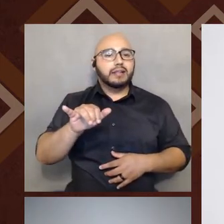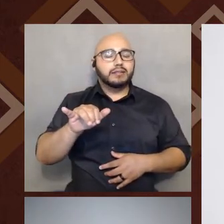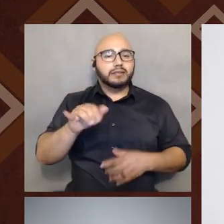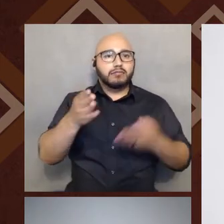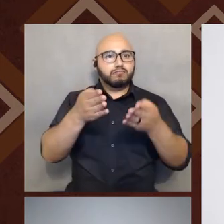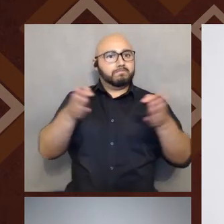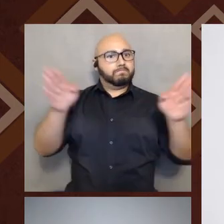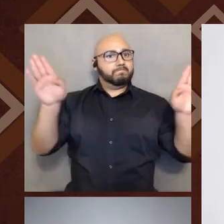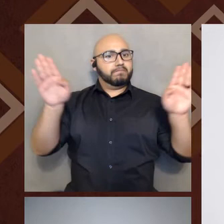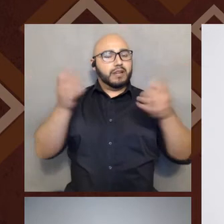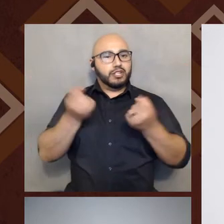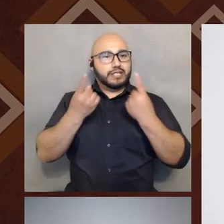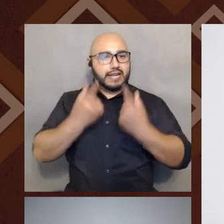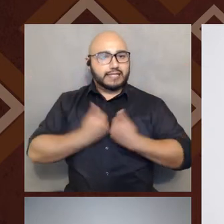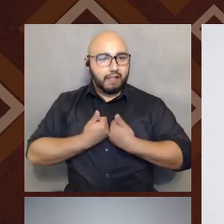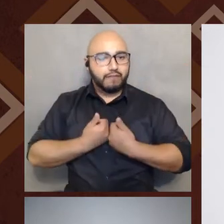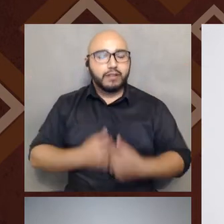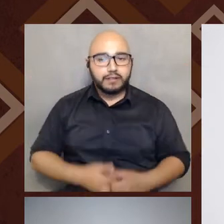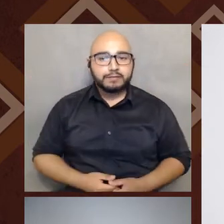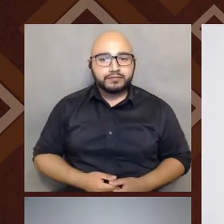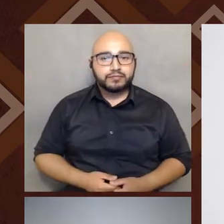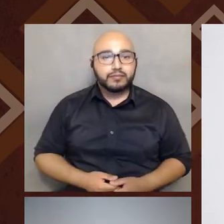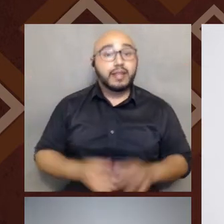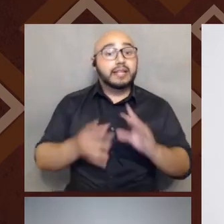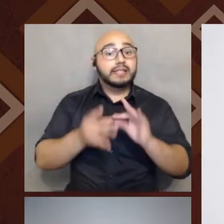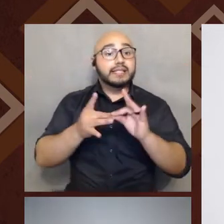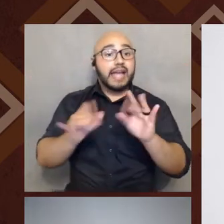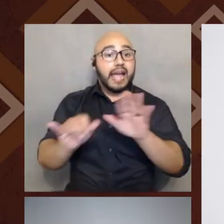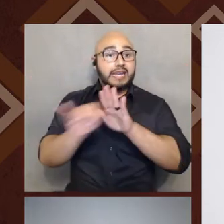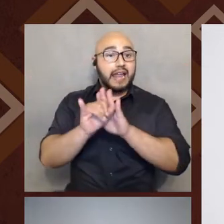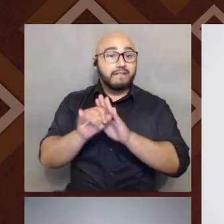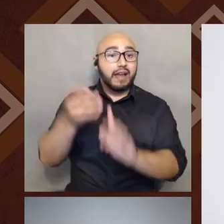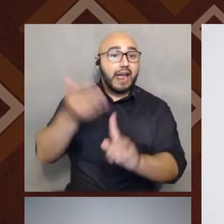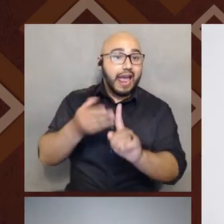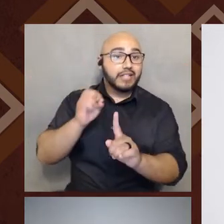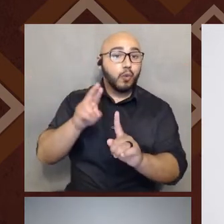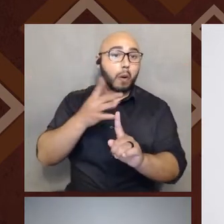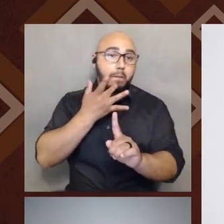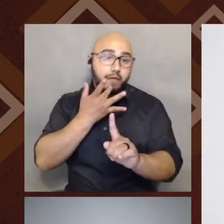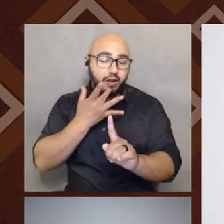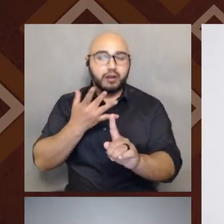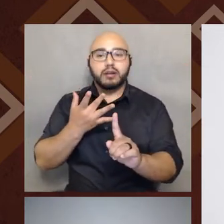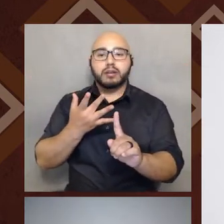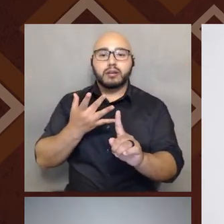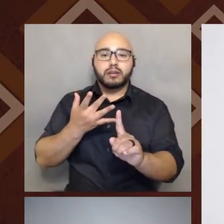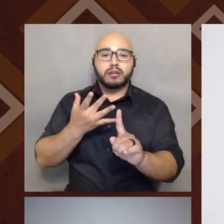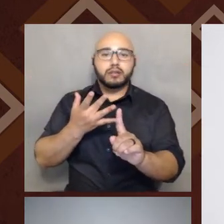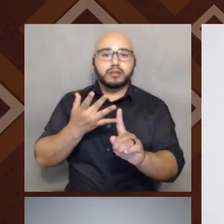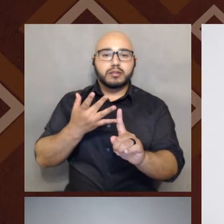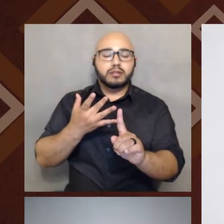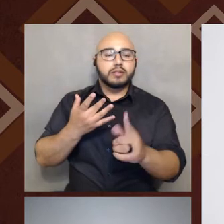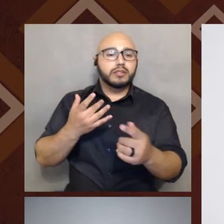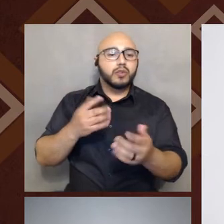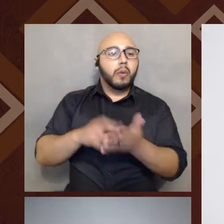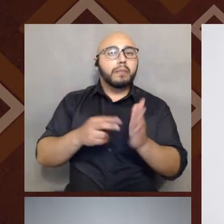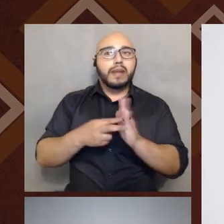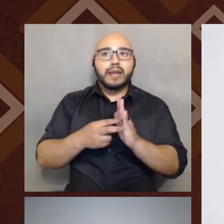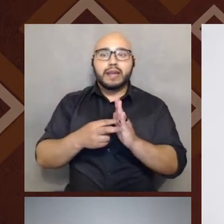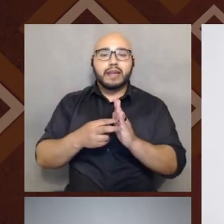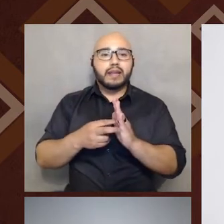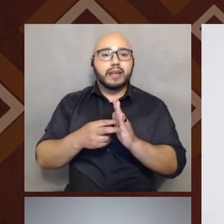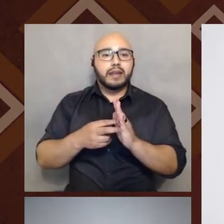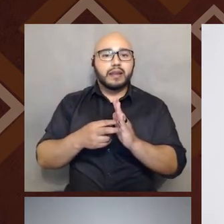of self. Um, and then it says identify as or prefer. Well, somebody who might be in the orientation of a Latino